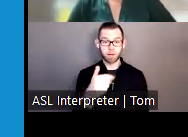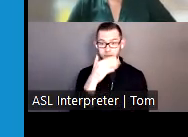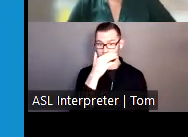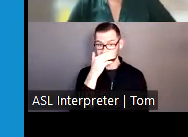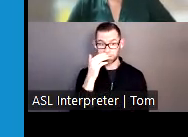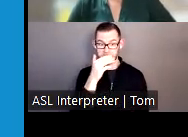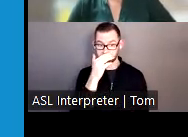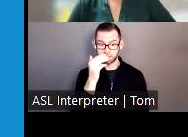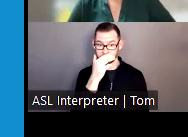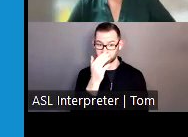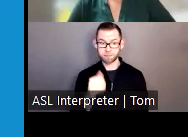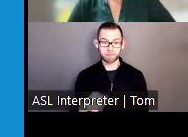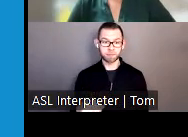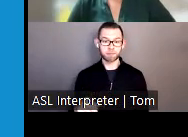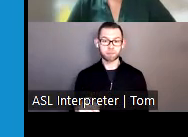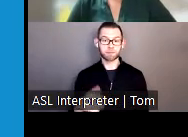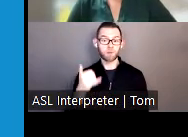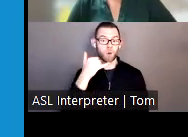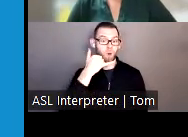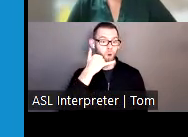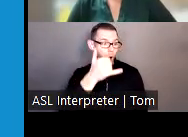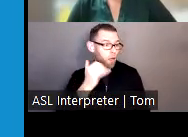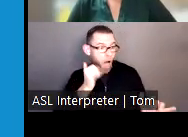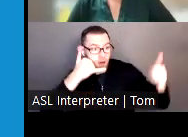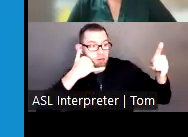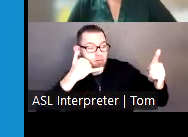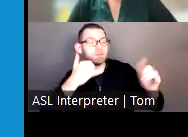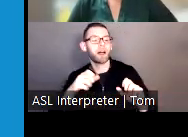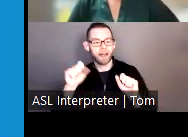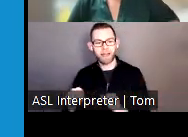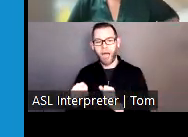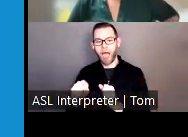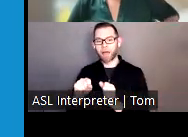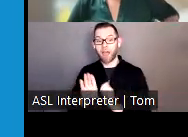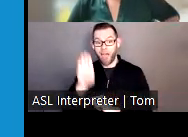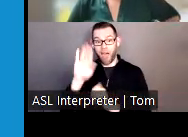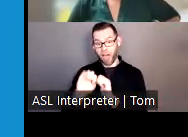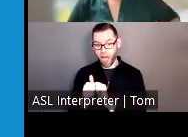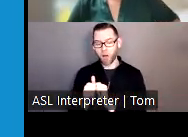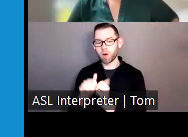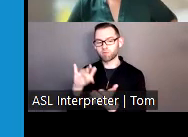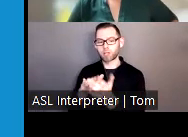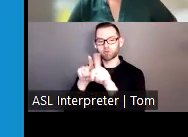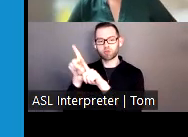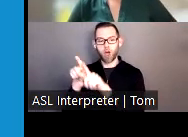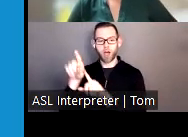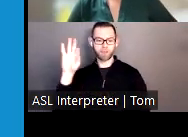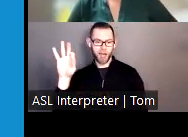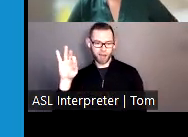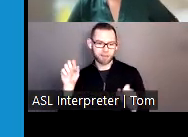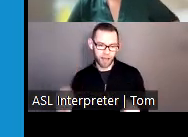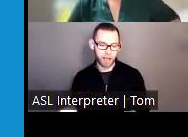is time, please press star 9 to do so. I will call your names in the order you raised your hands.